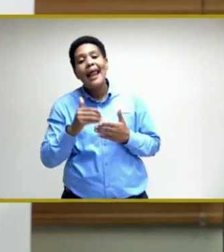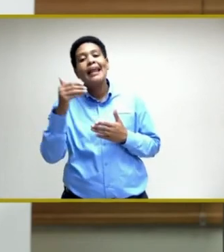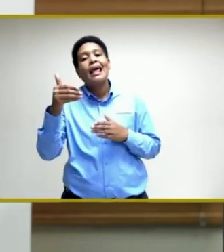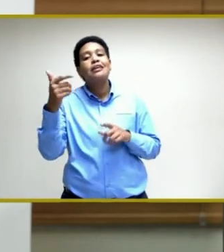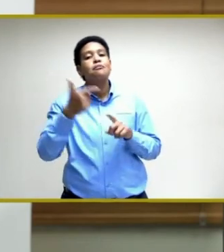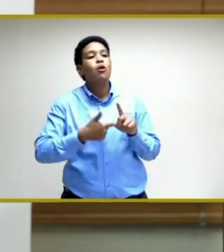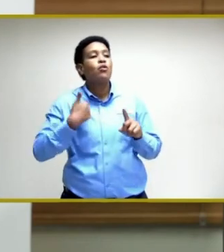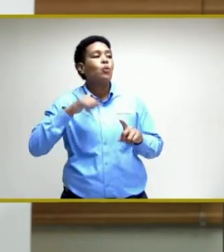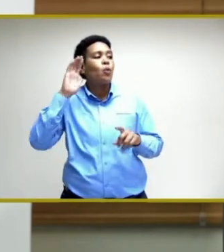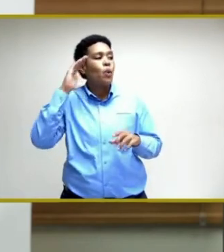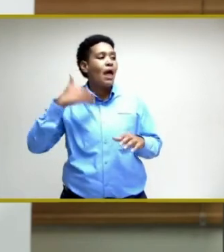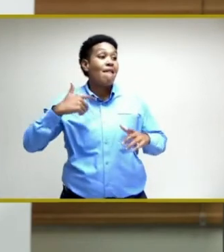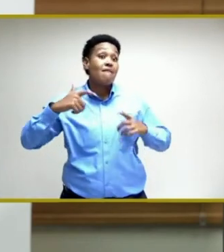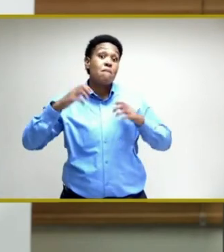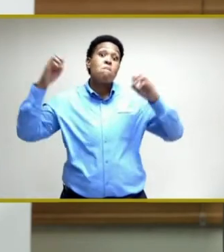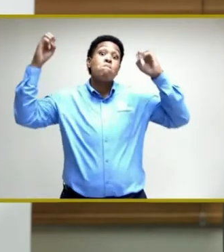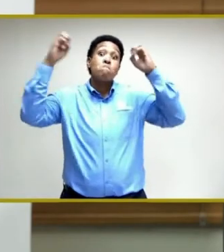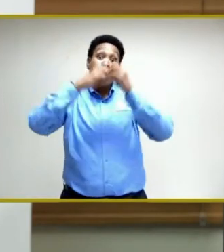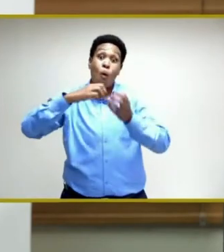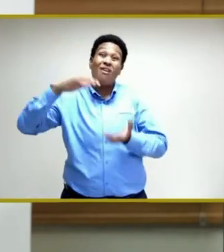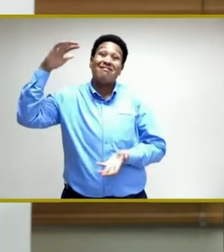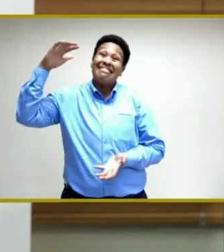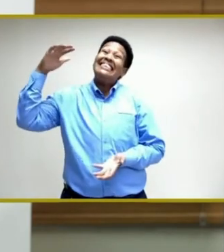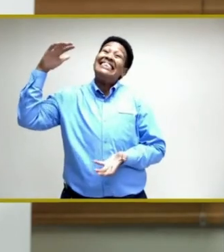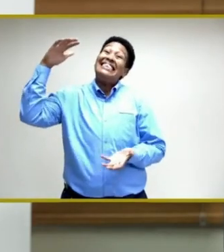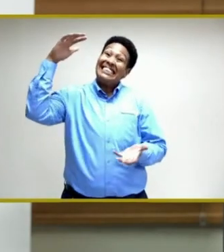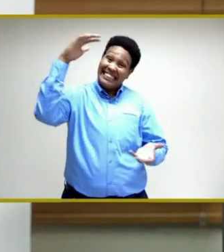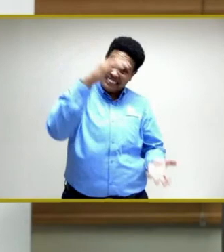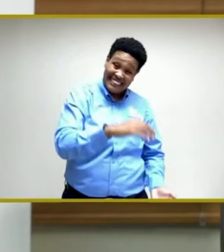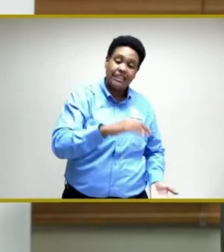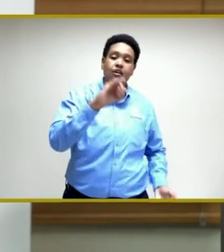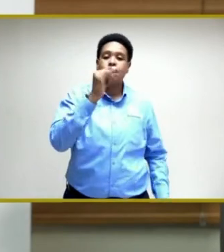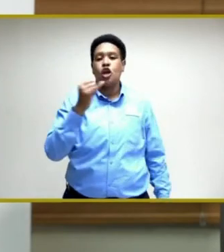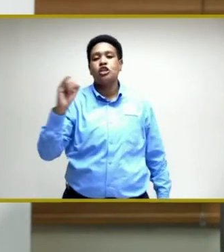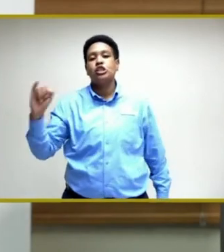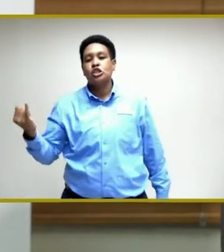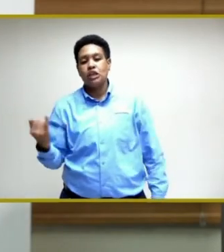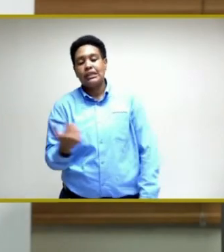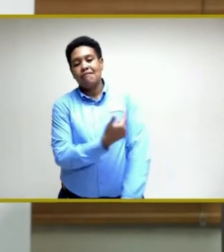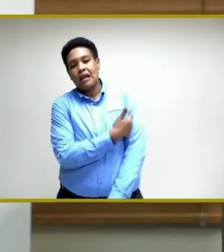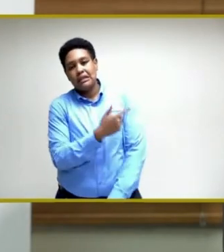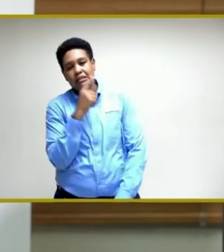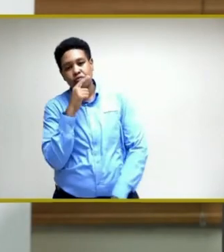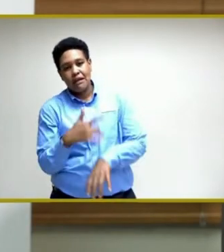we will have a bigger shipment of the Johnson & Johnson vaccines.